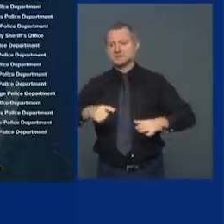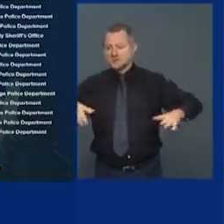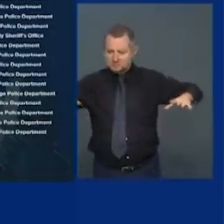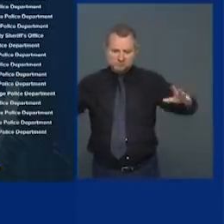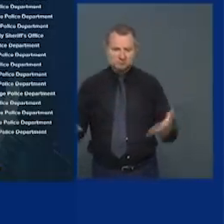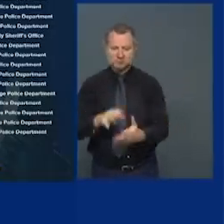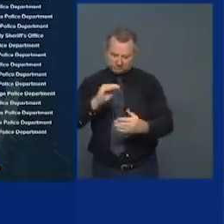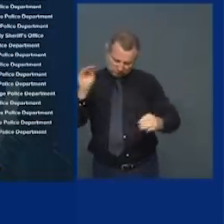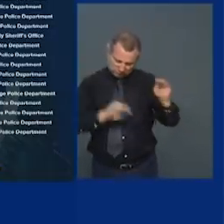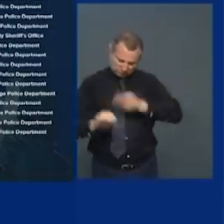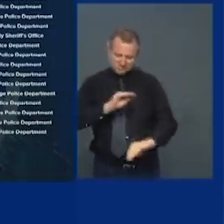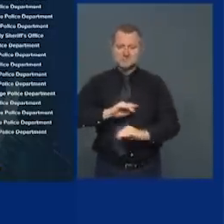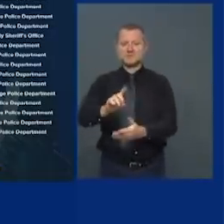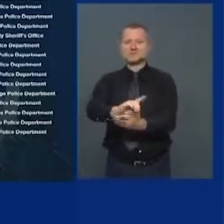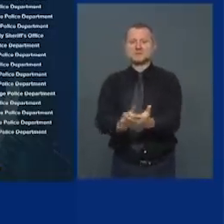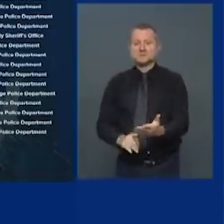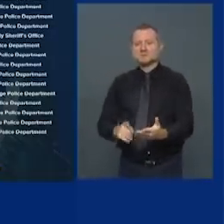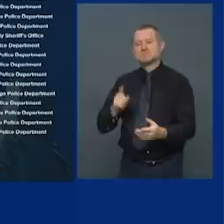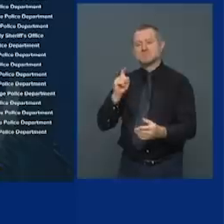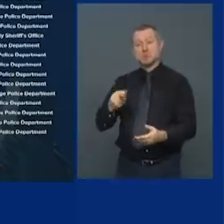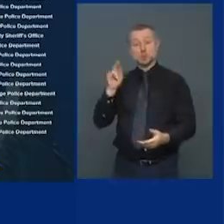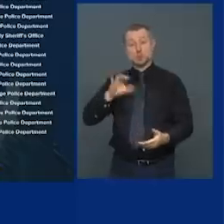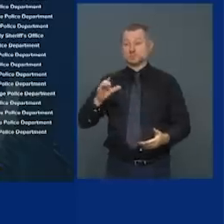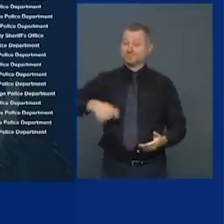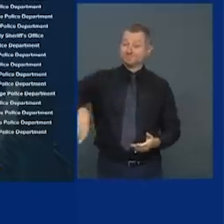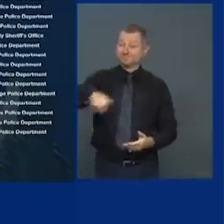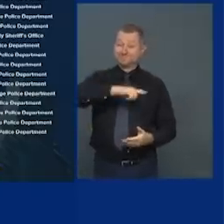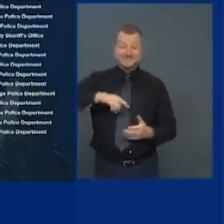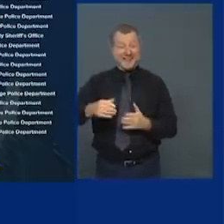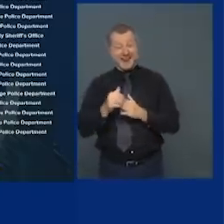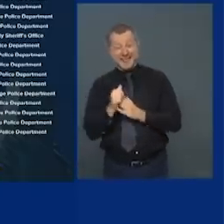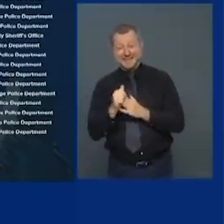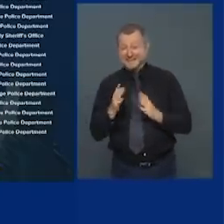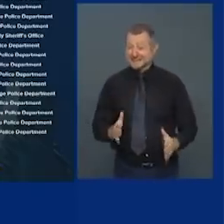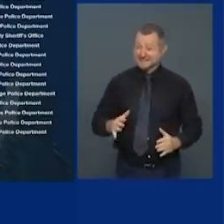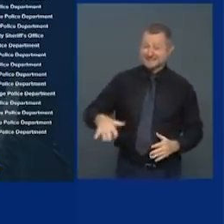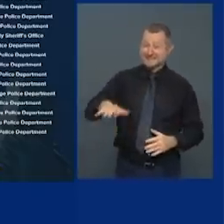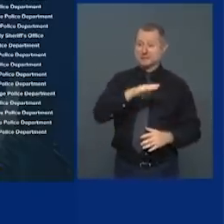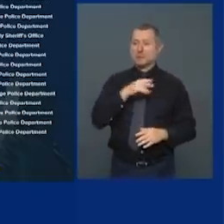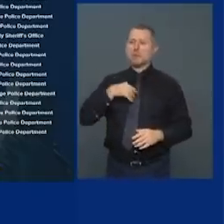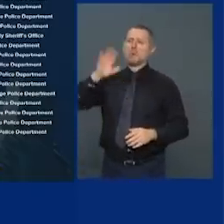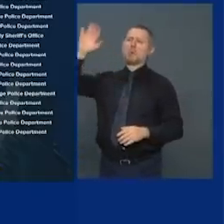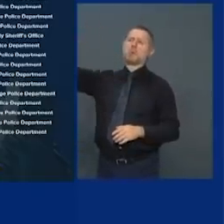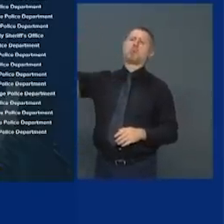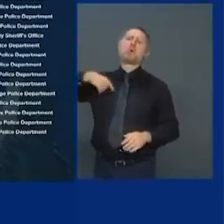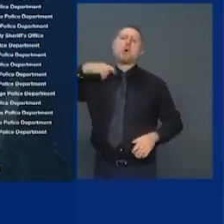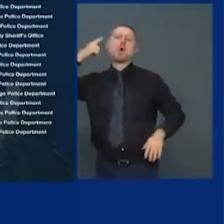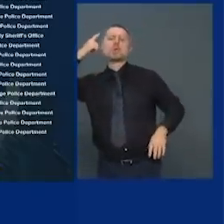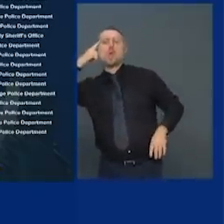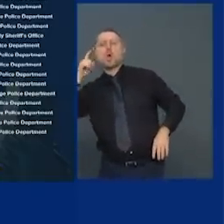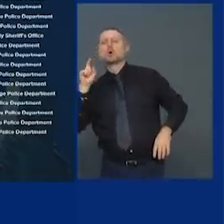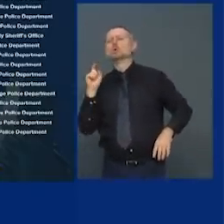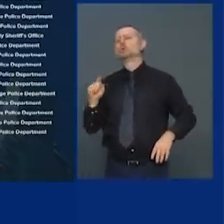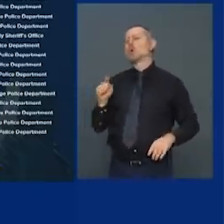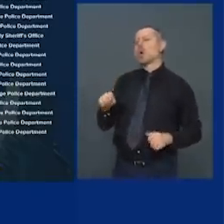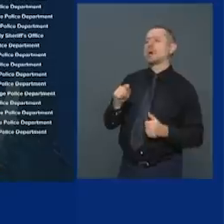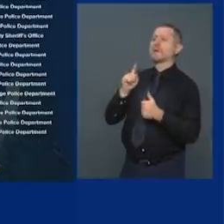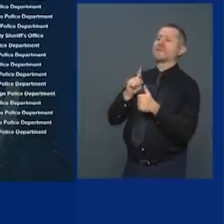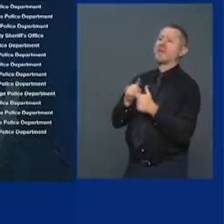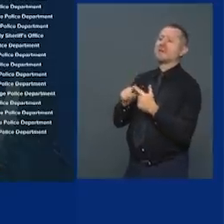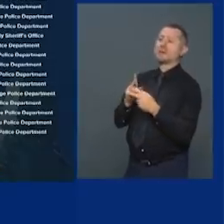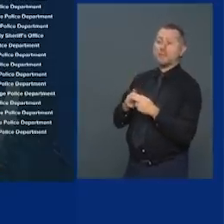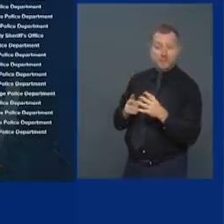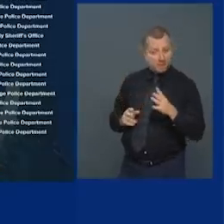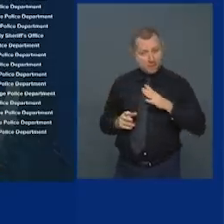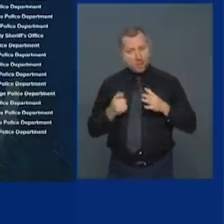people in New York City the leaders in New York City say well here's how I think it should be done this is what I